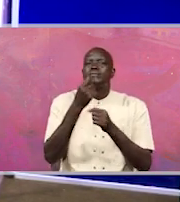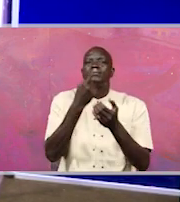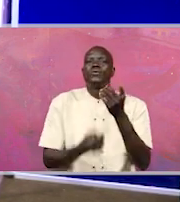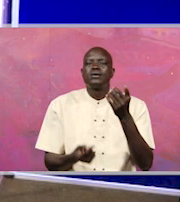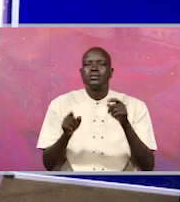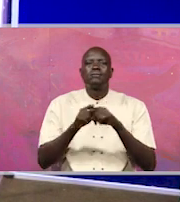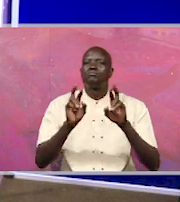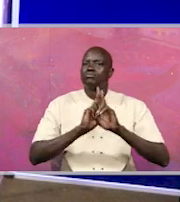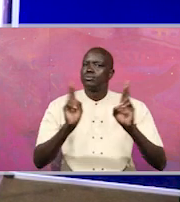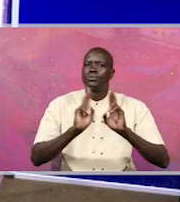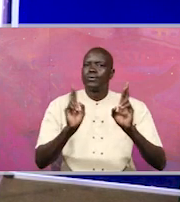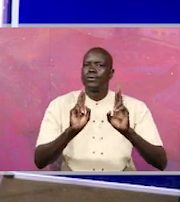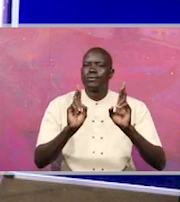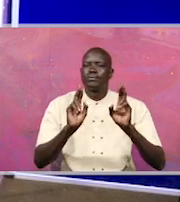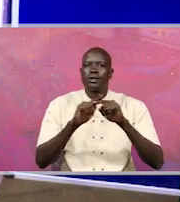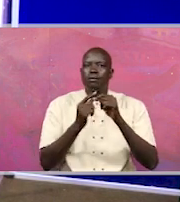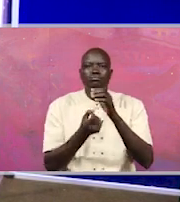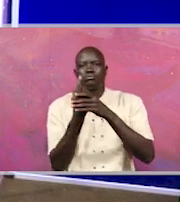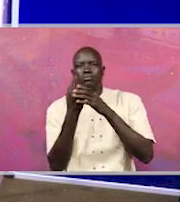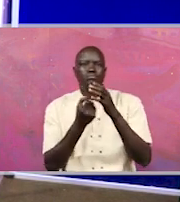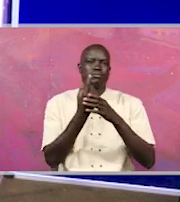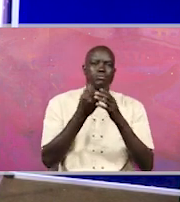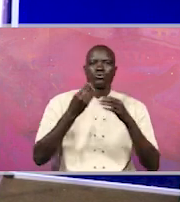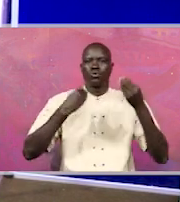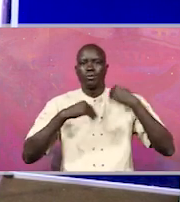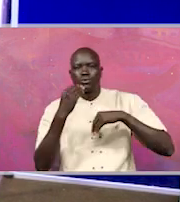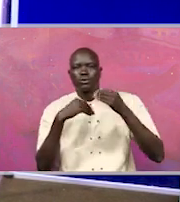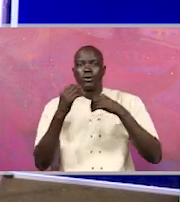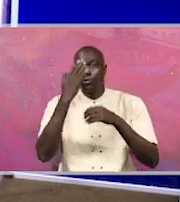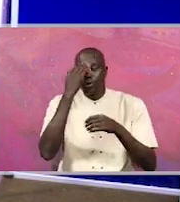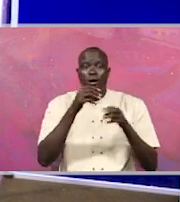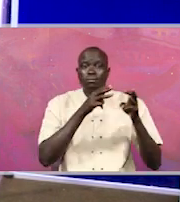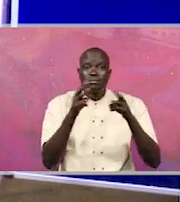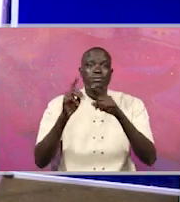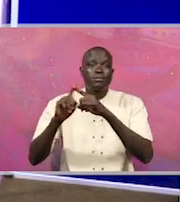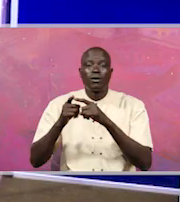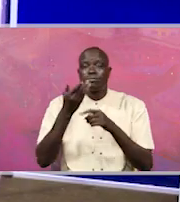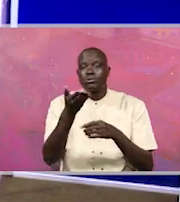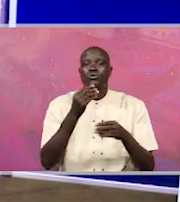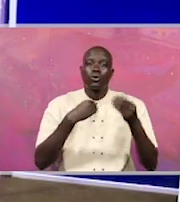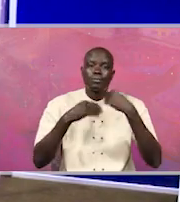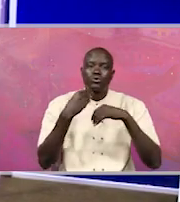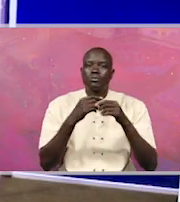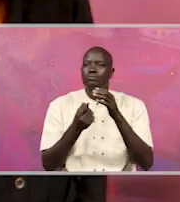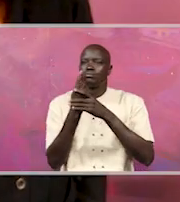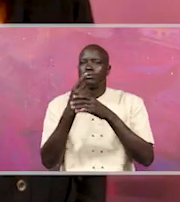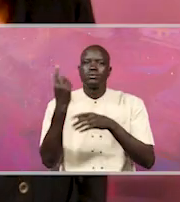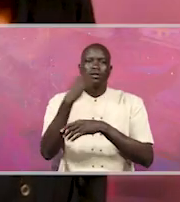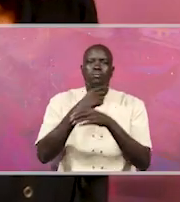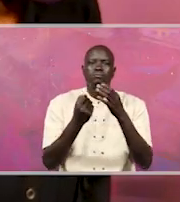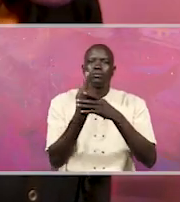ready for this ever-evolving monster of corruption? Because there are different kinds of corruption coming up each and every other day.